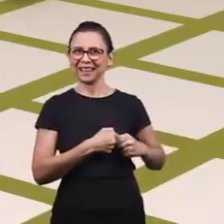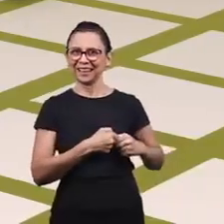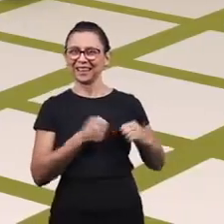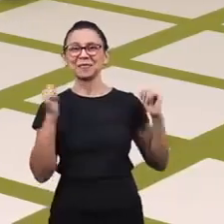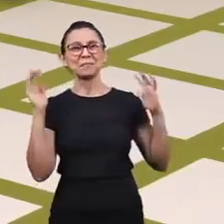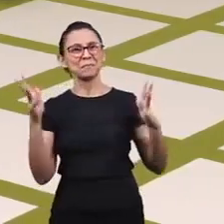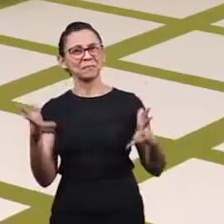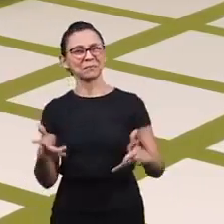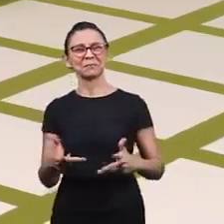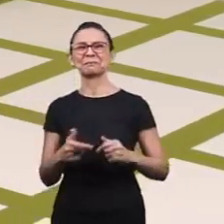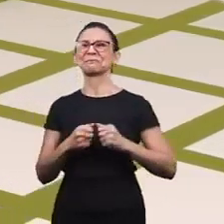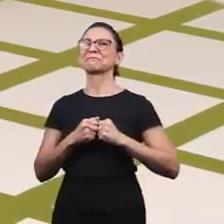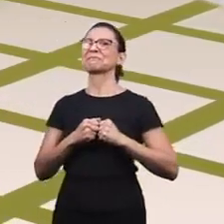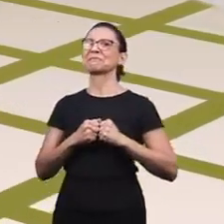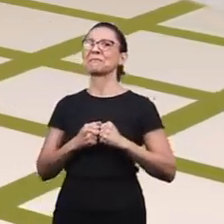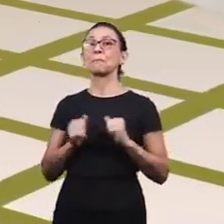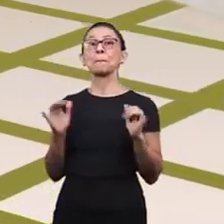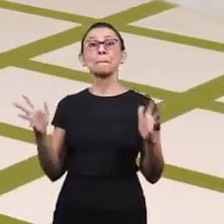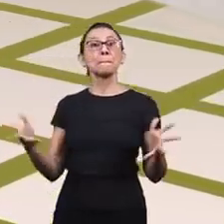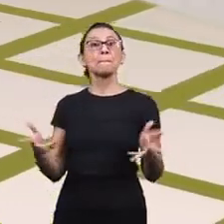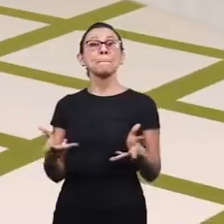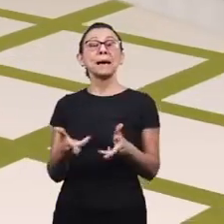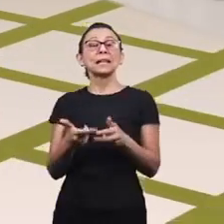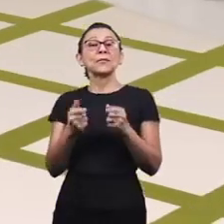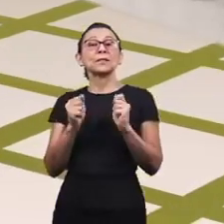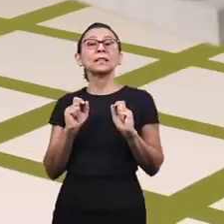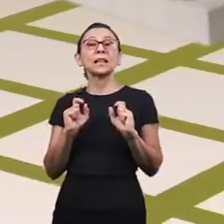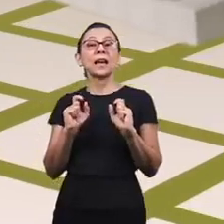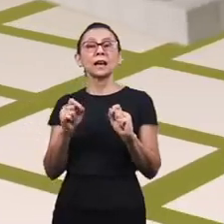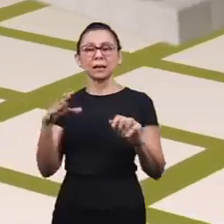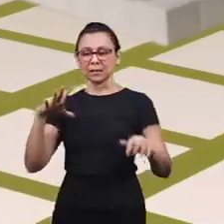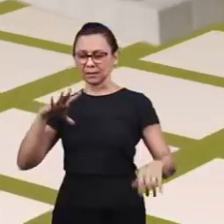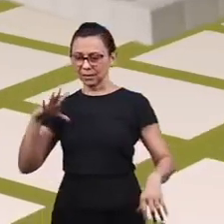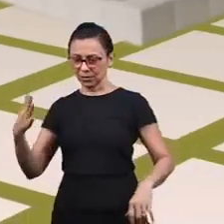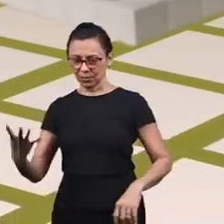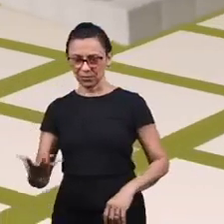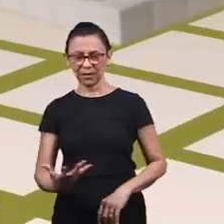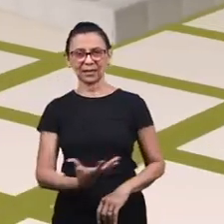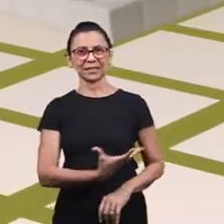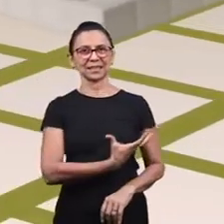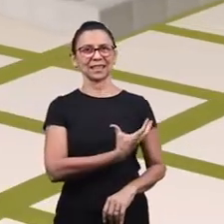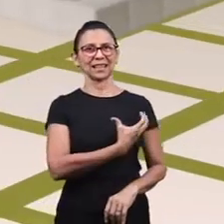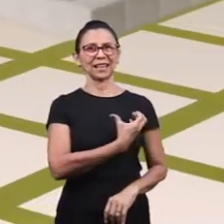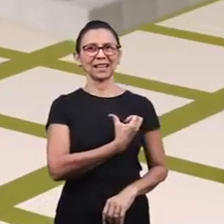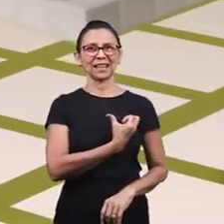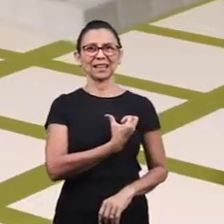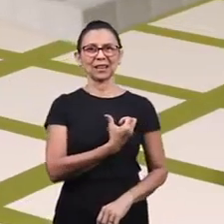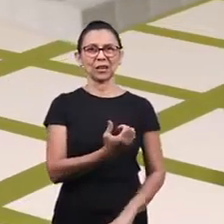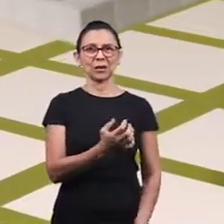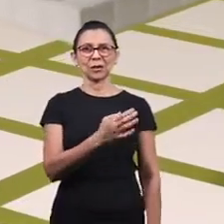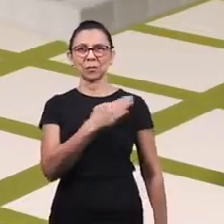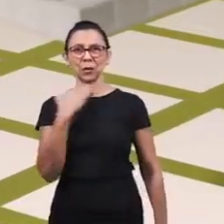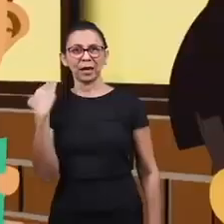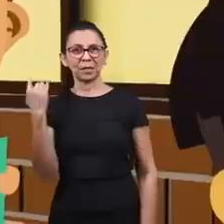How Amazing How Amazing How Amazing is salvation.